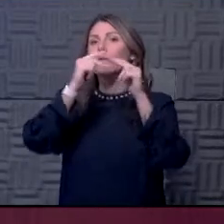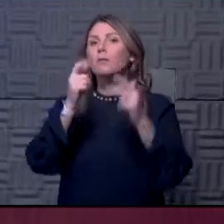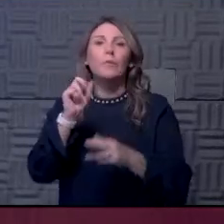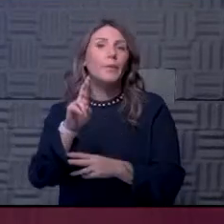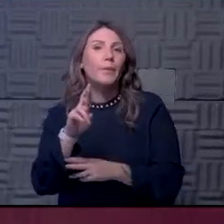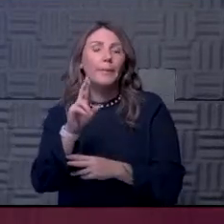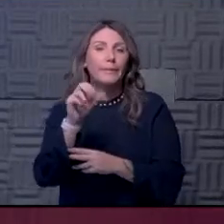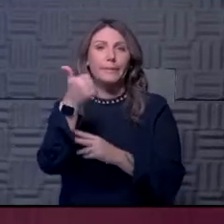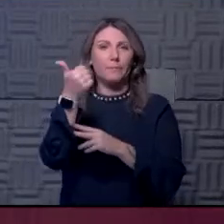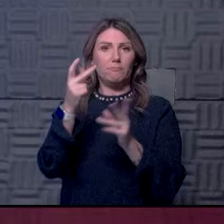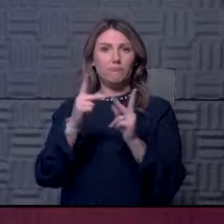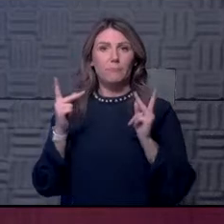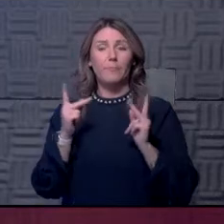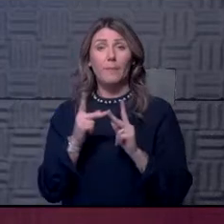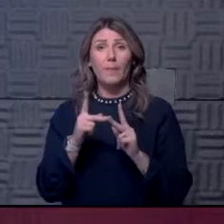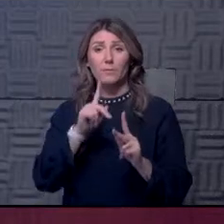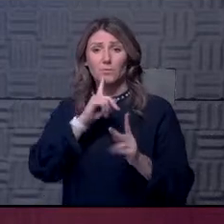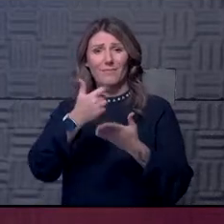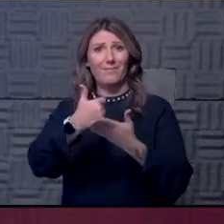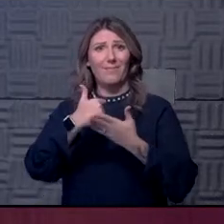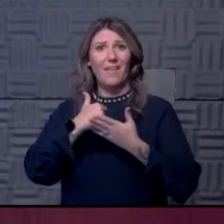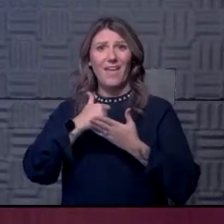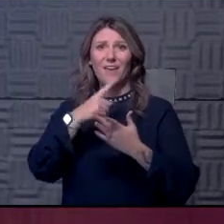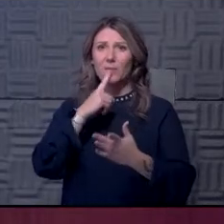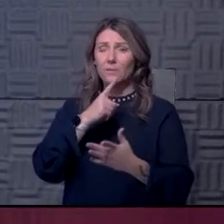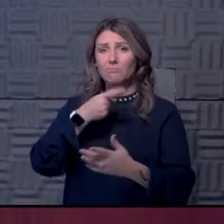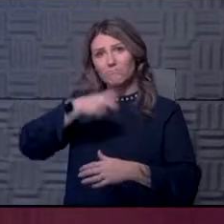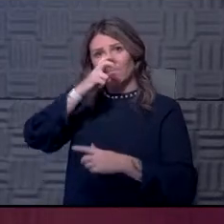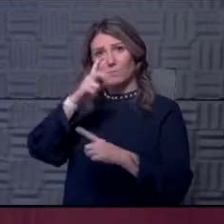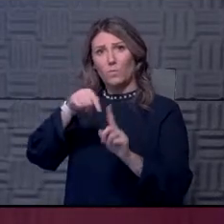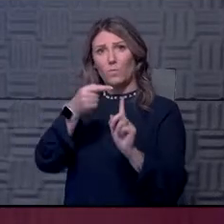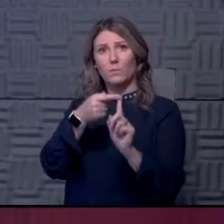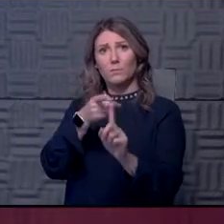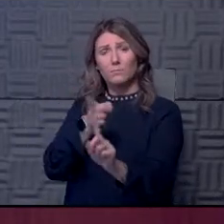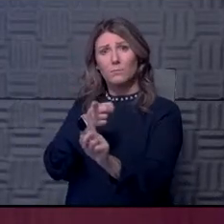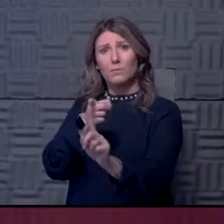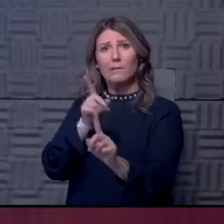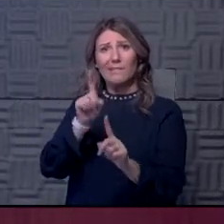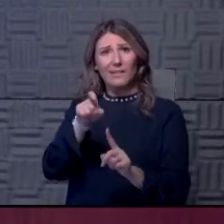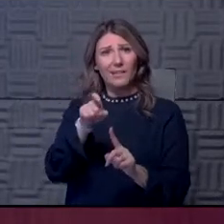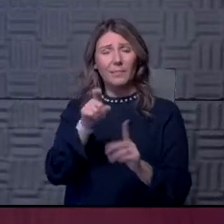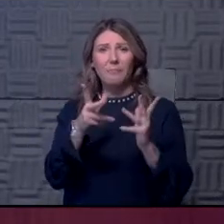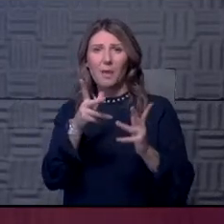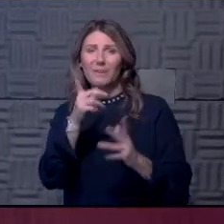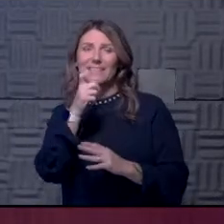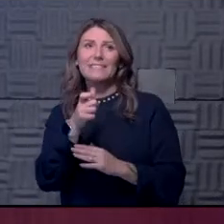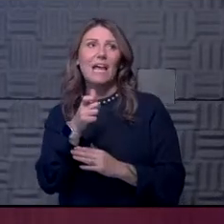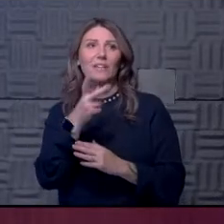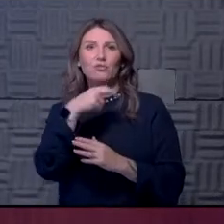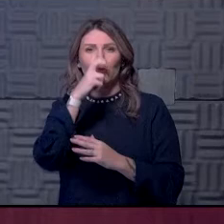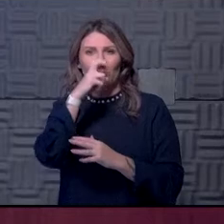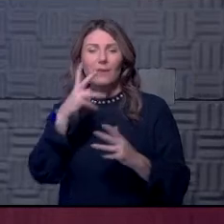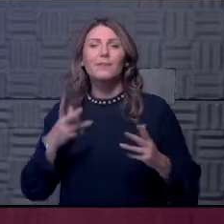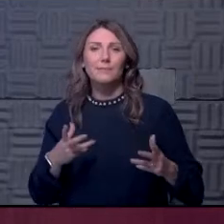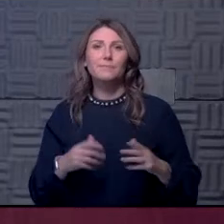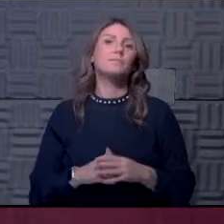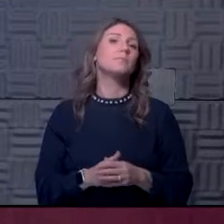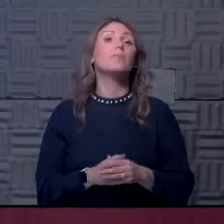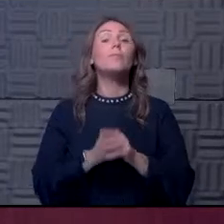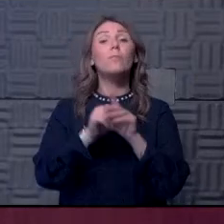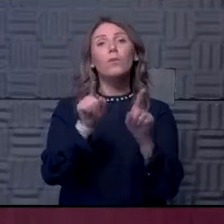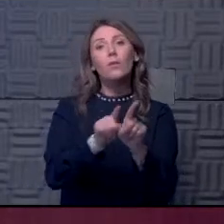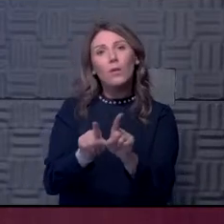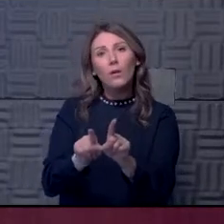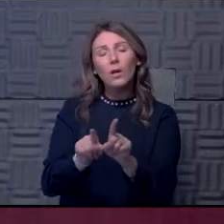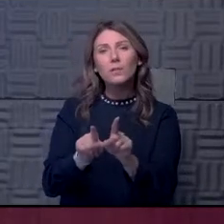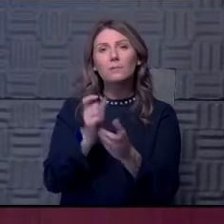or elsewhere on campus and has helped us, uh, tighten up a little bit when we needed to. And we saw that maybe we weren't being as strict as we were, but also